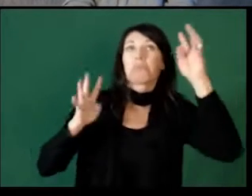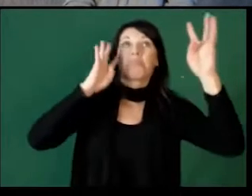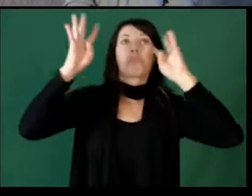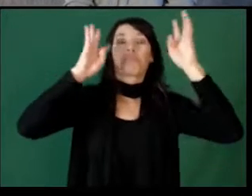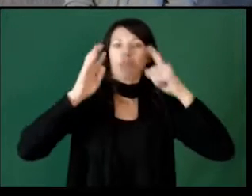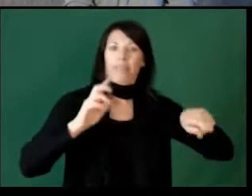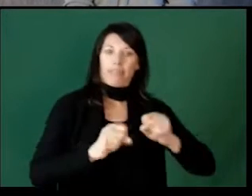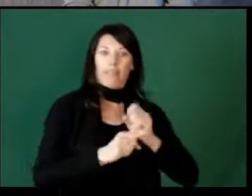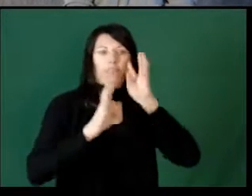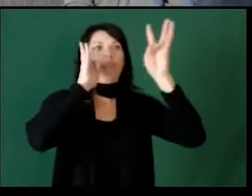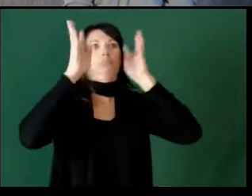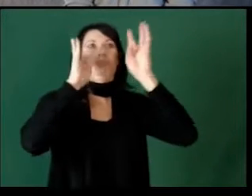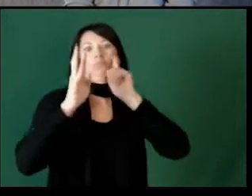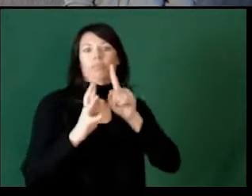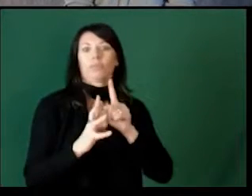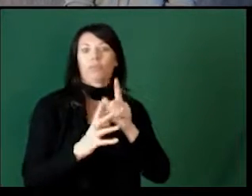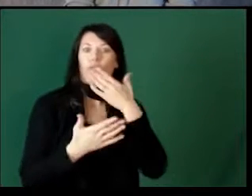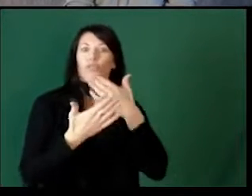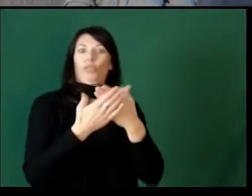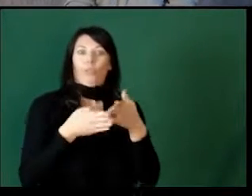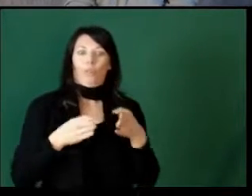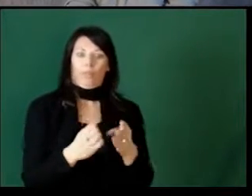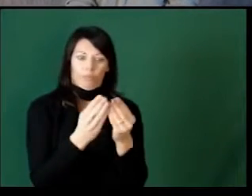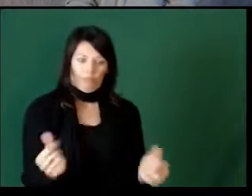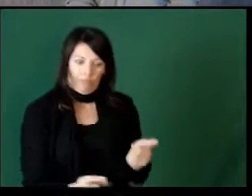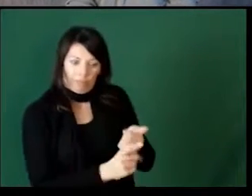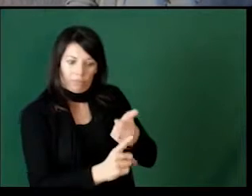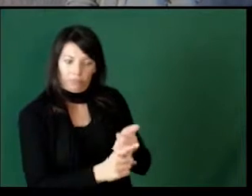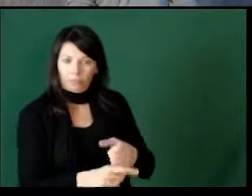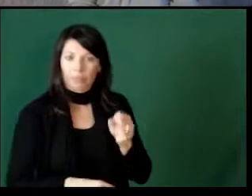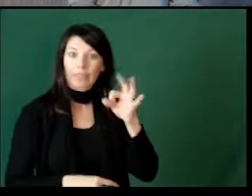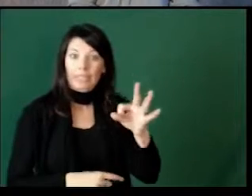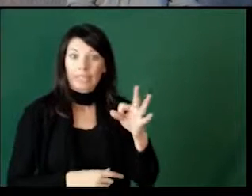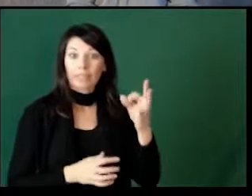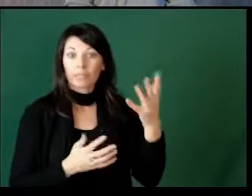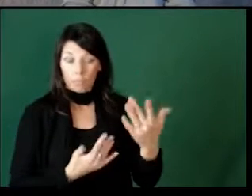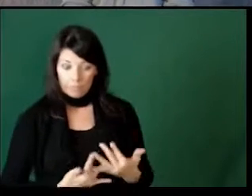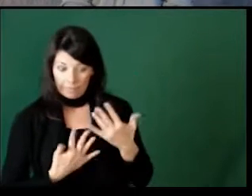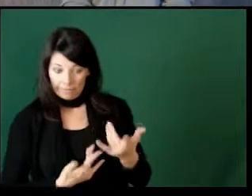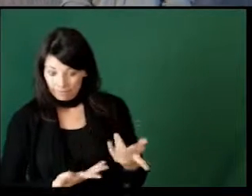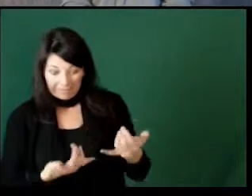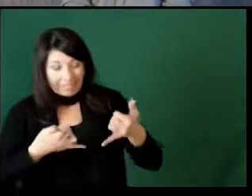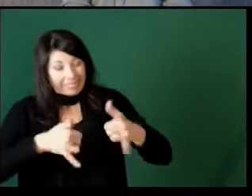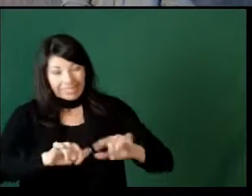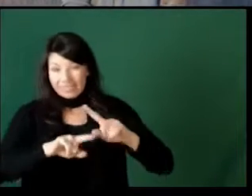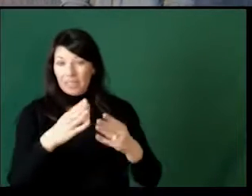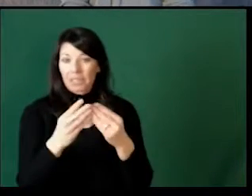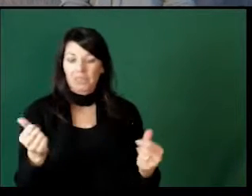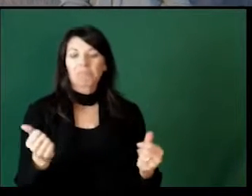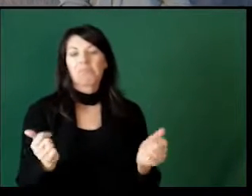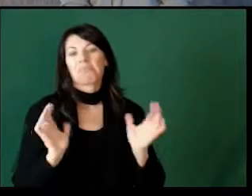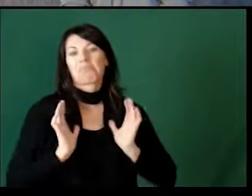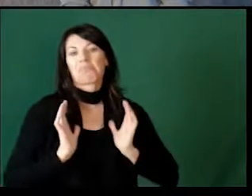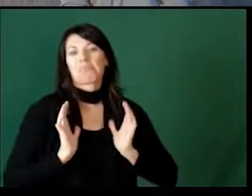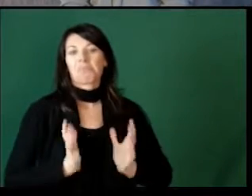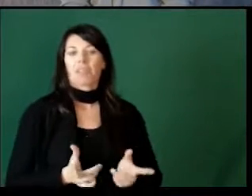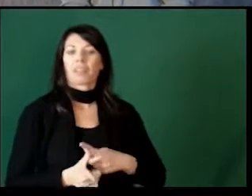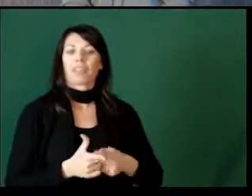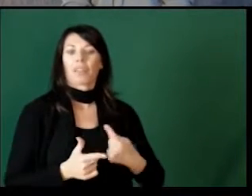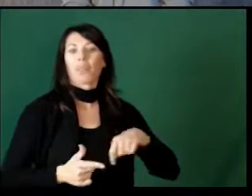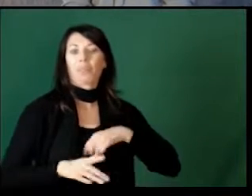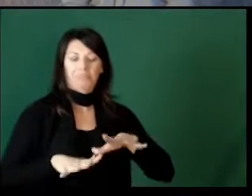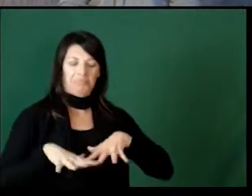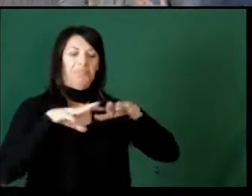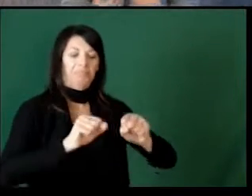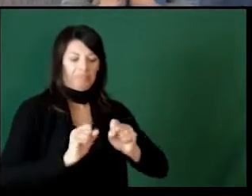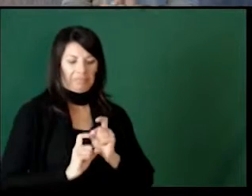come up with some really creative ideas for how to solve it themselves. If, given time, they still aren't able to solve it, then we probably need to move